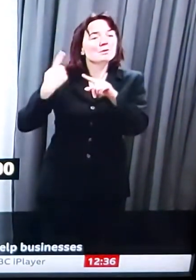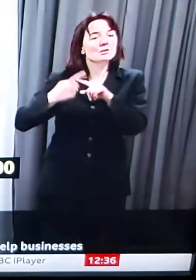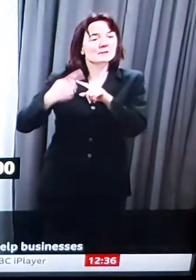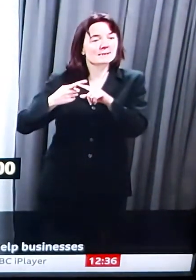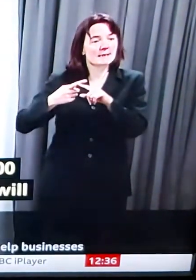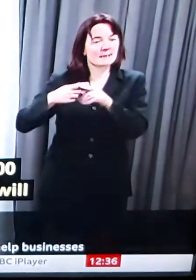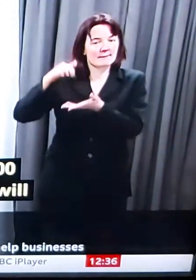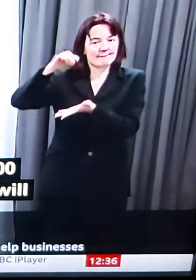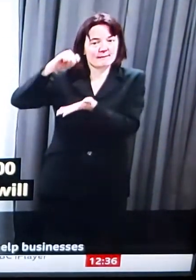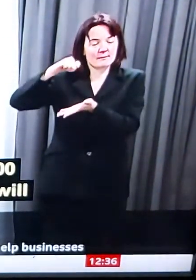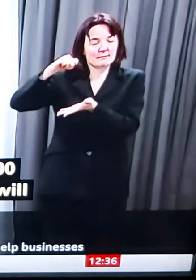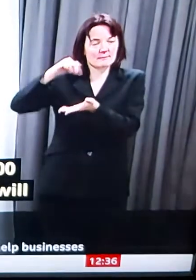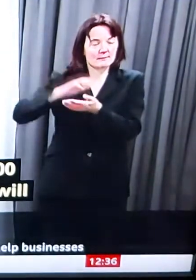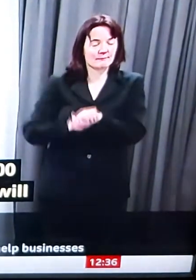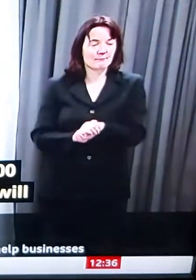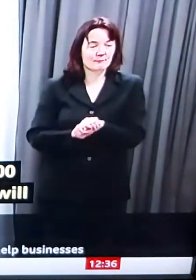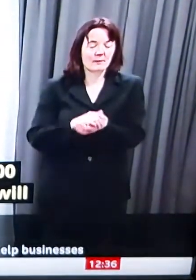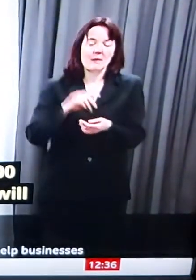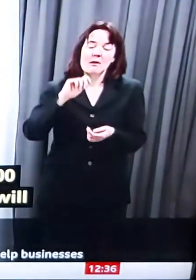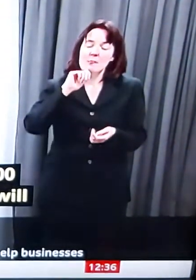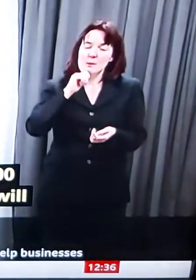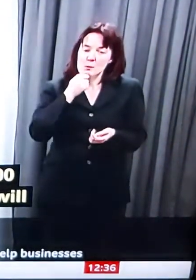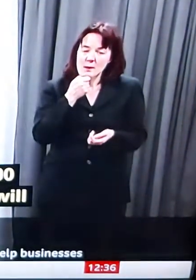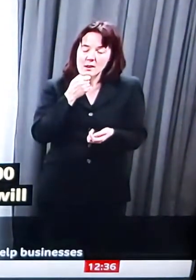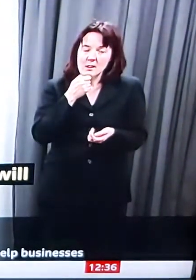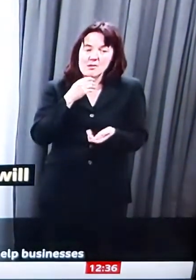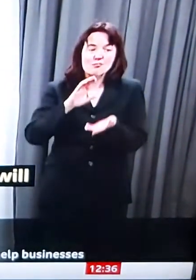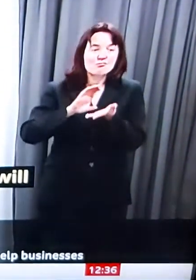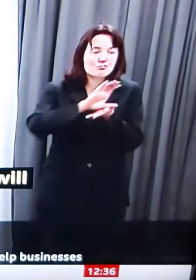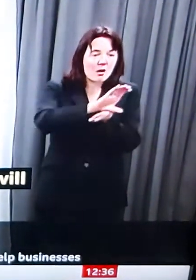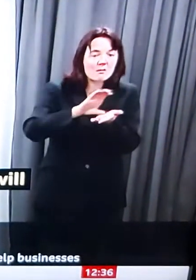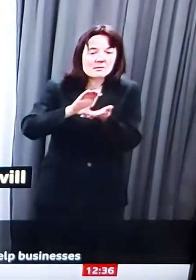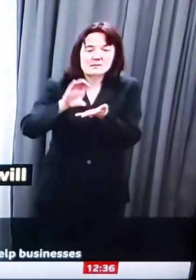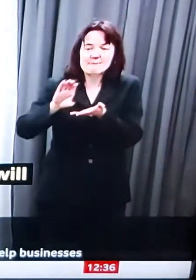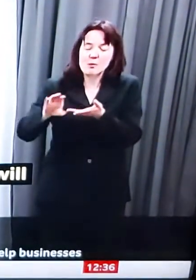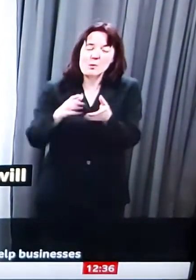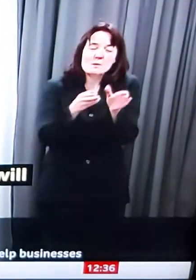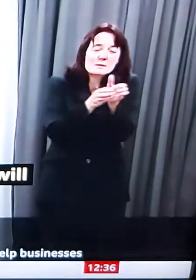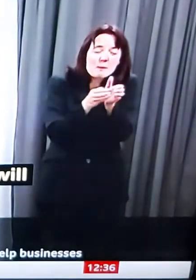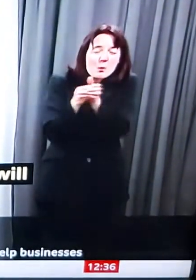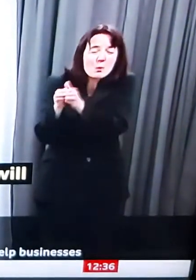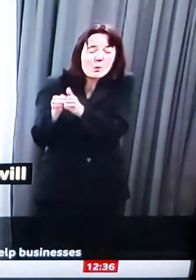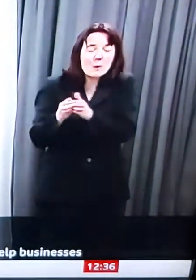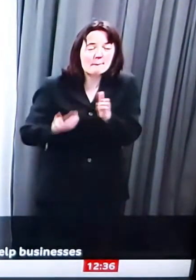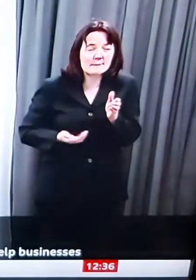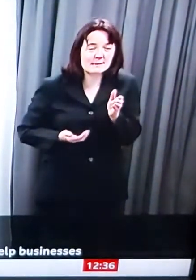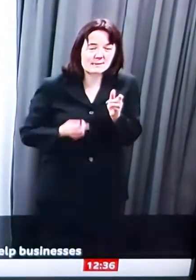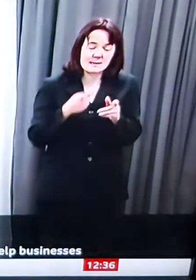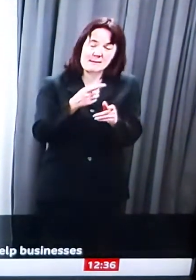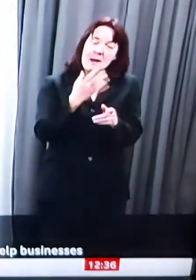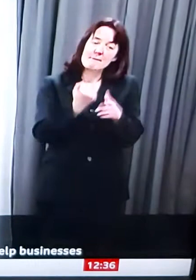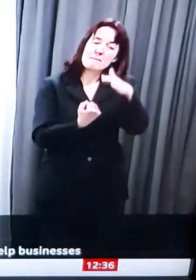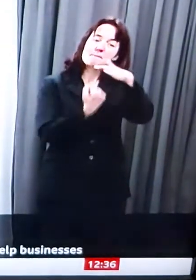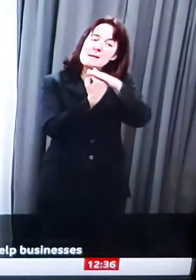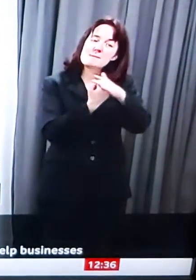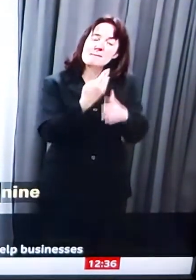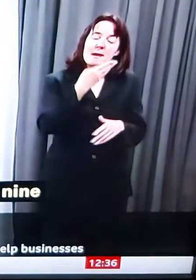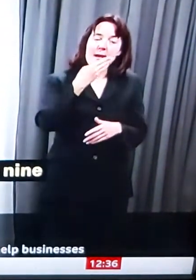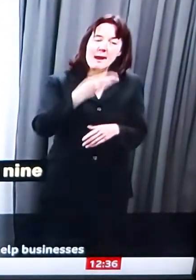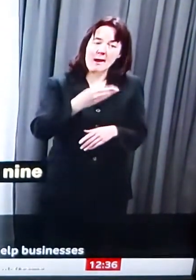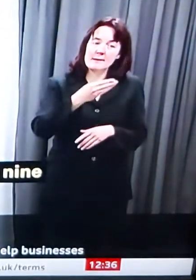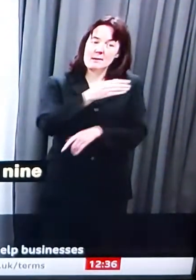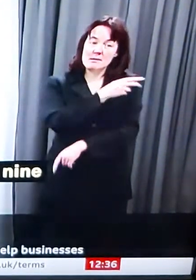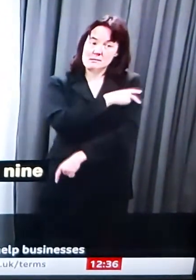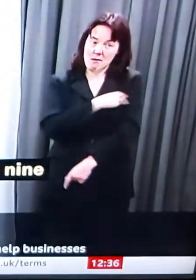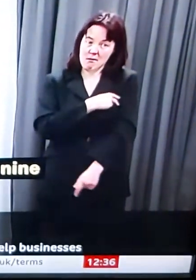in grants for micro businesses with up to up to employees. These are